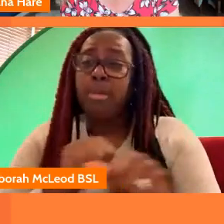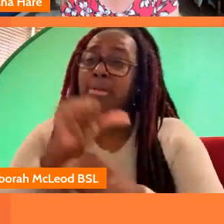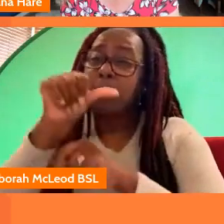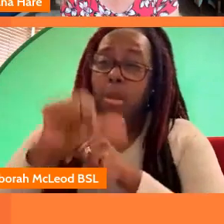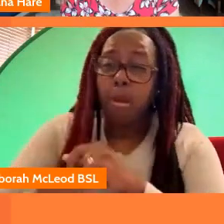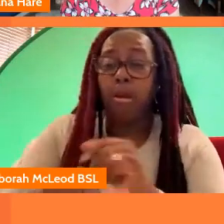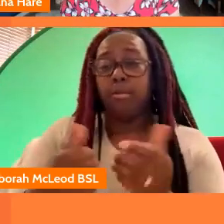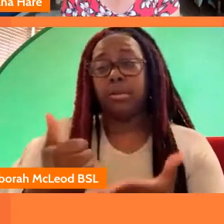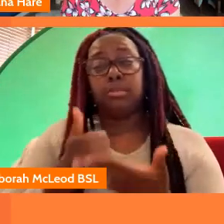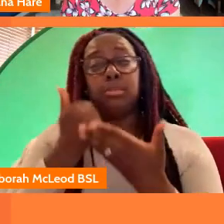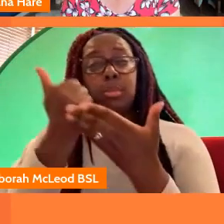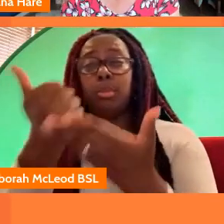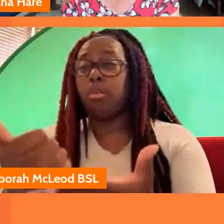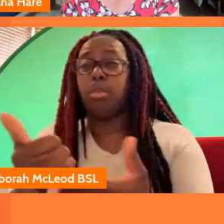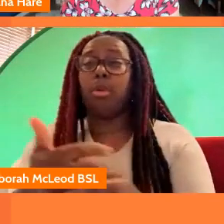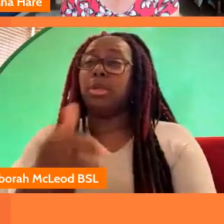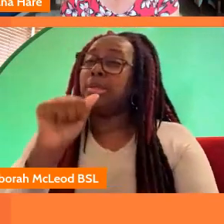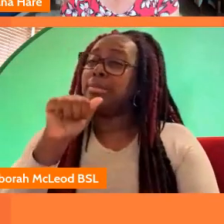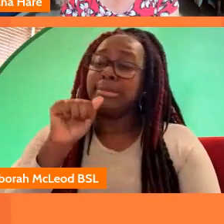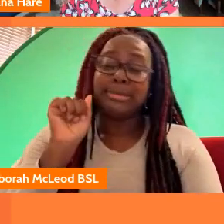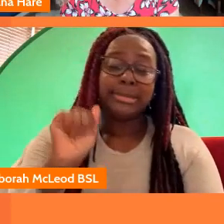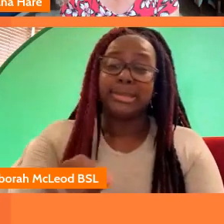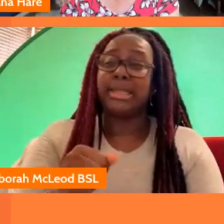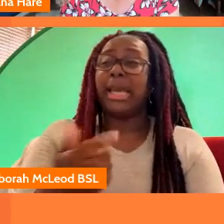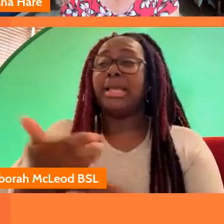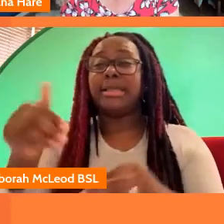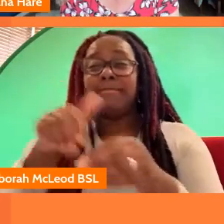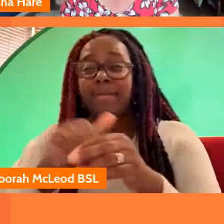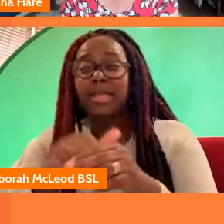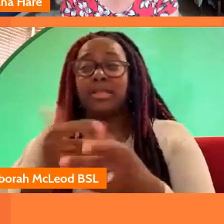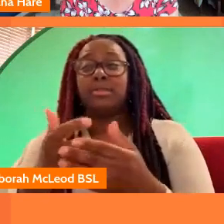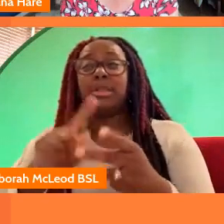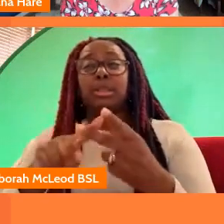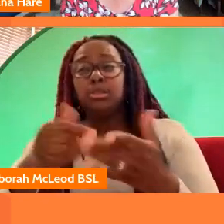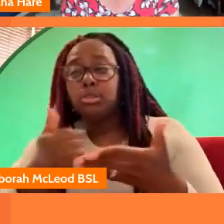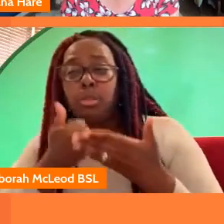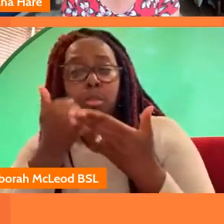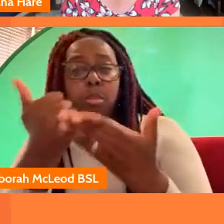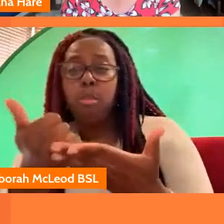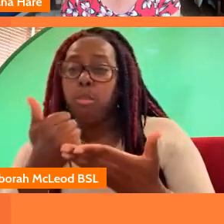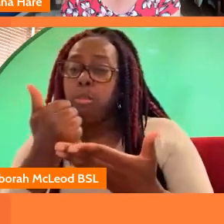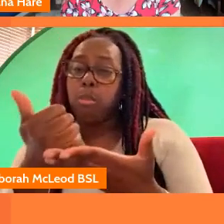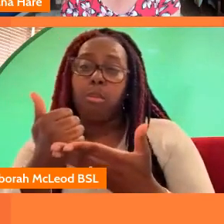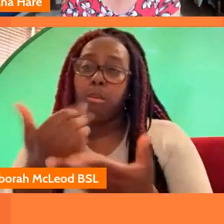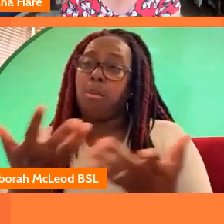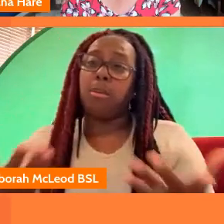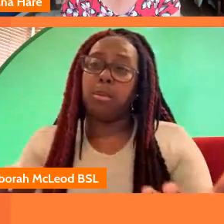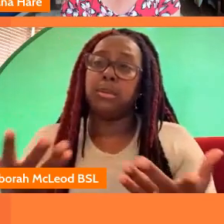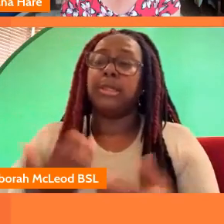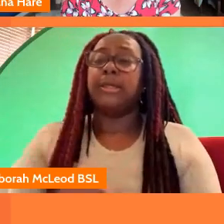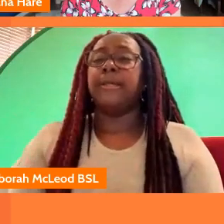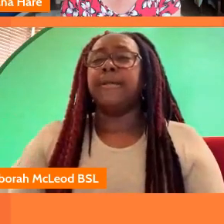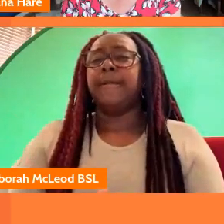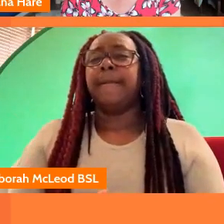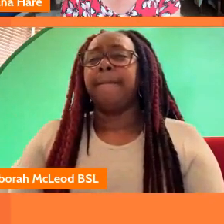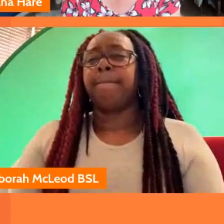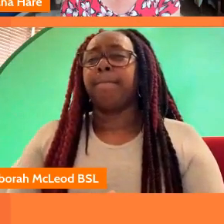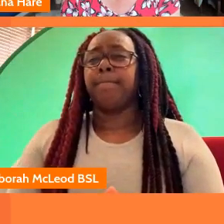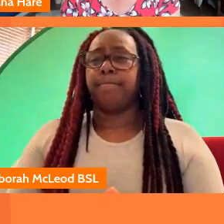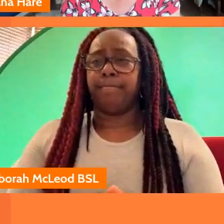um so yes investment tailored support um and in terms of um